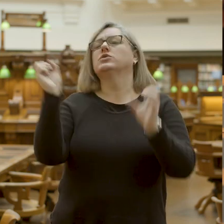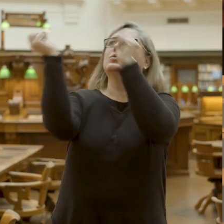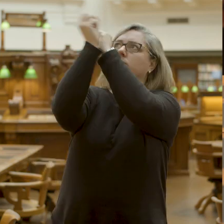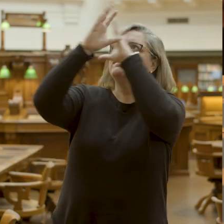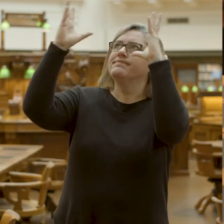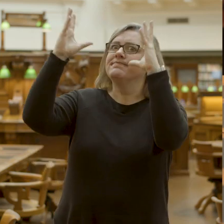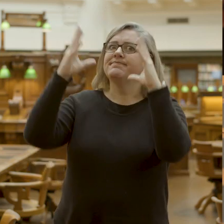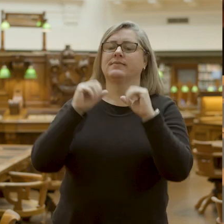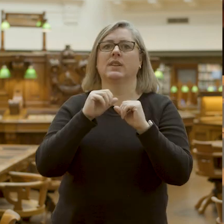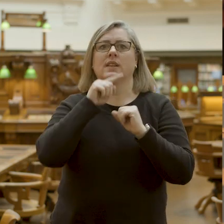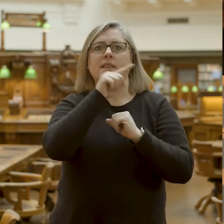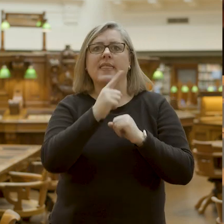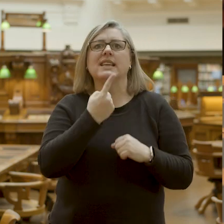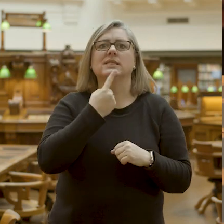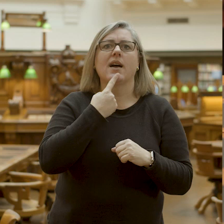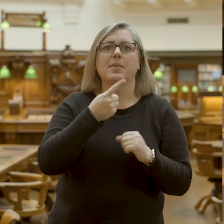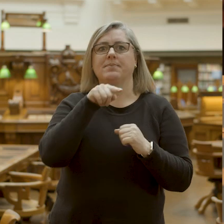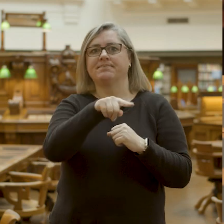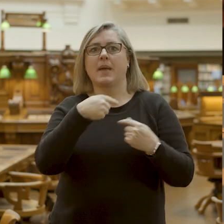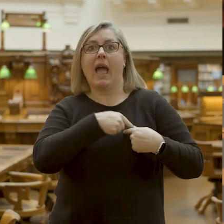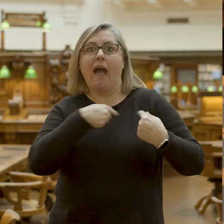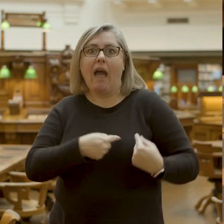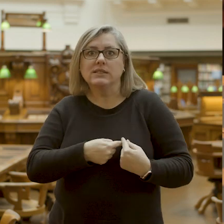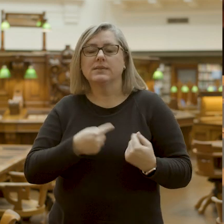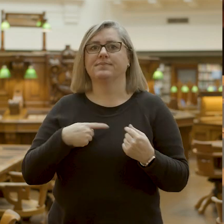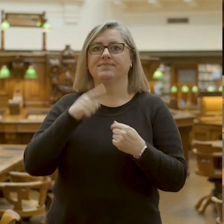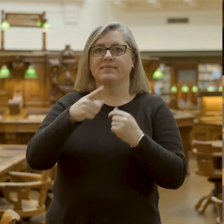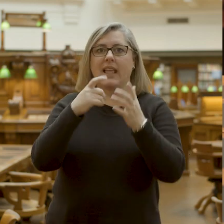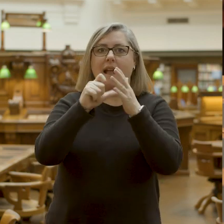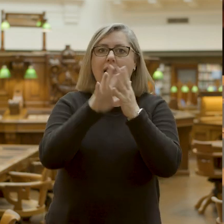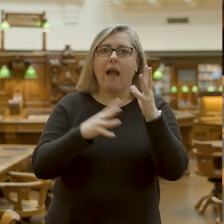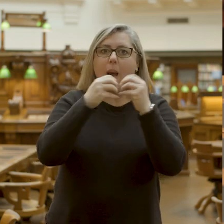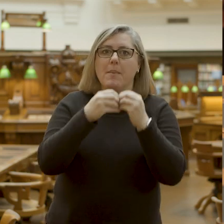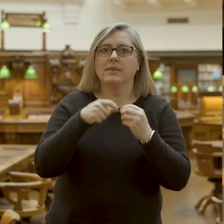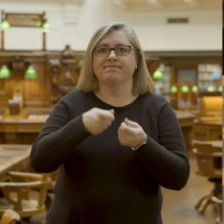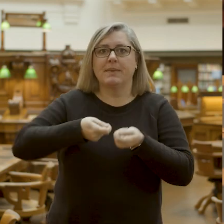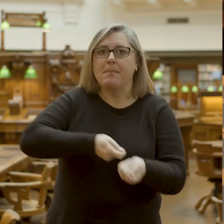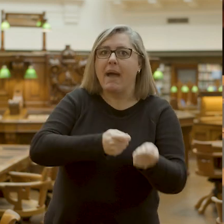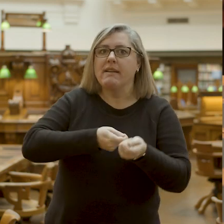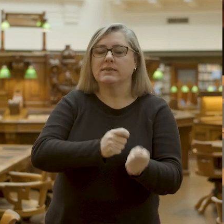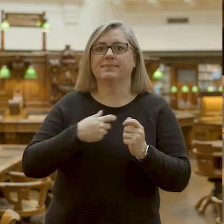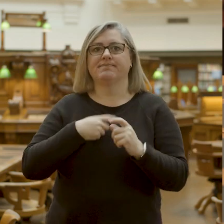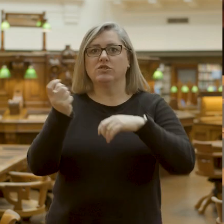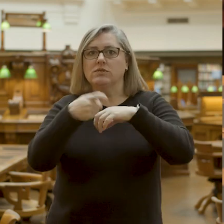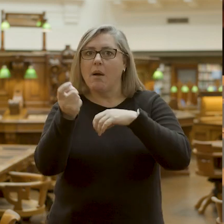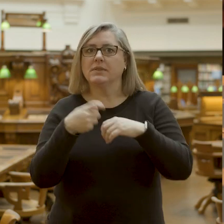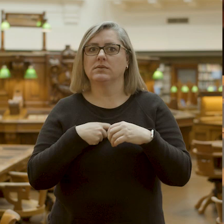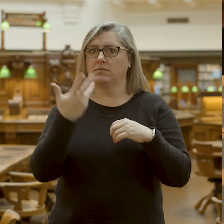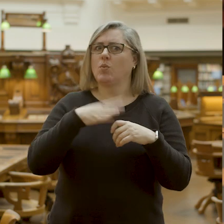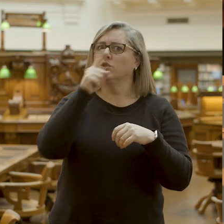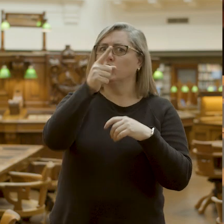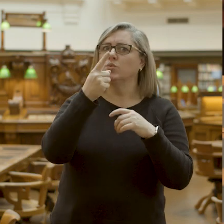the shape might be a heart, a club, a spade or a diamond. I want you to imagine that fading away completely.